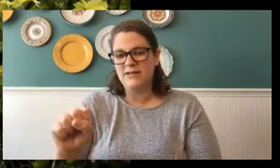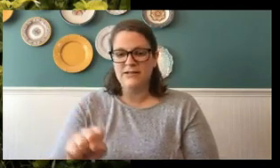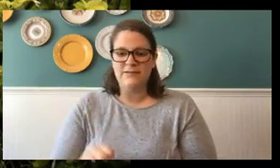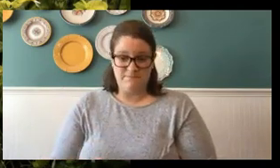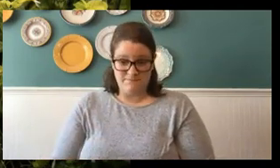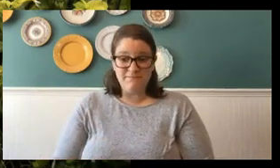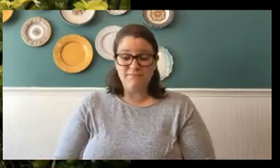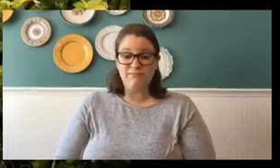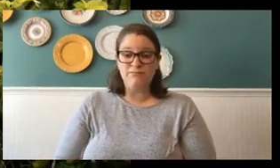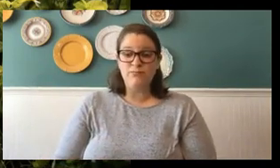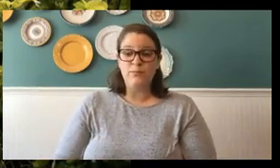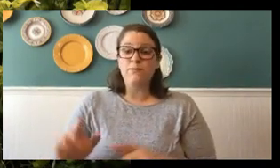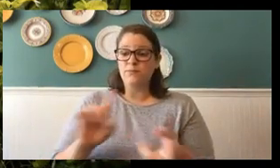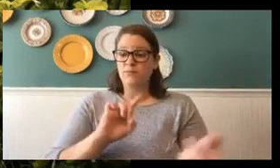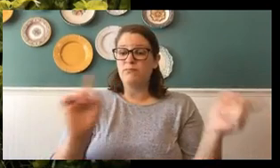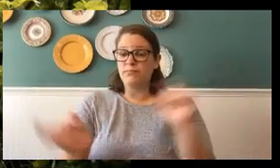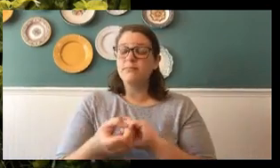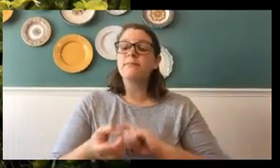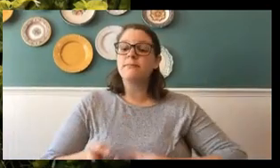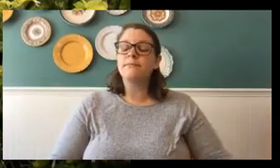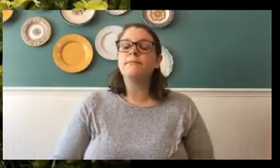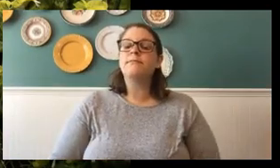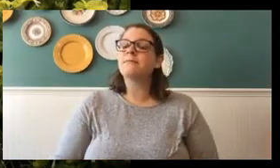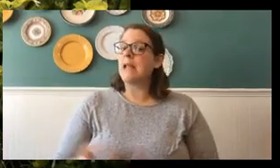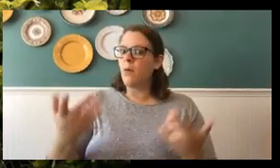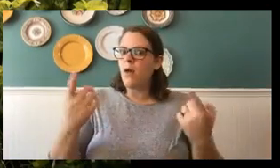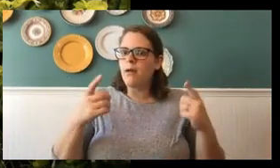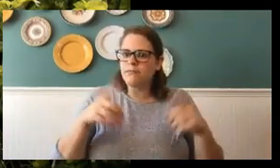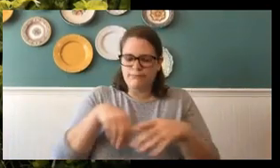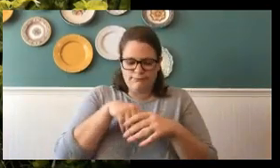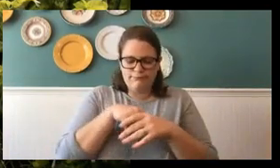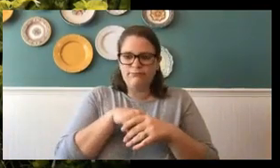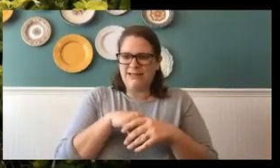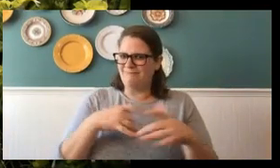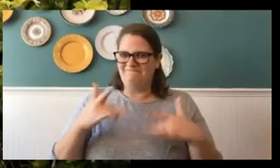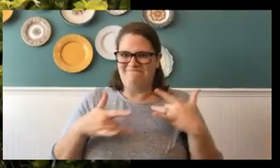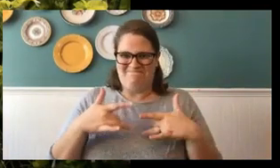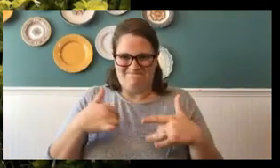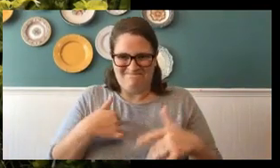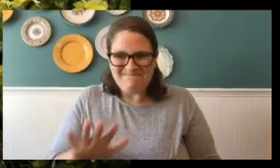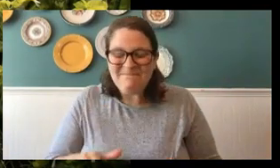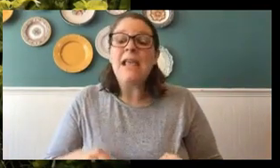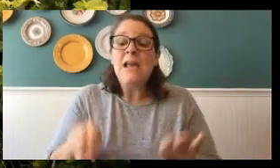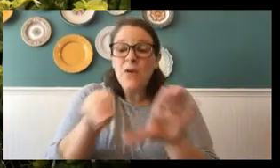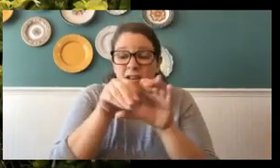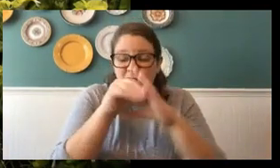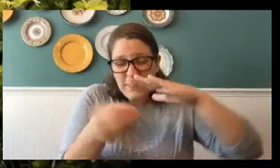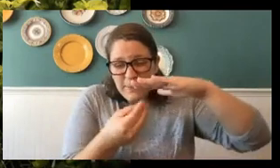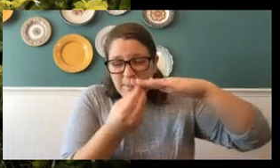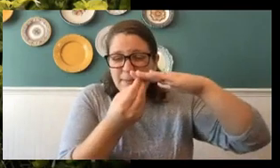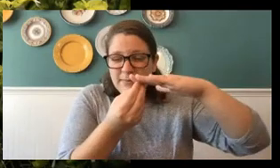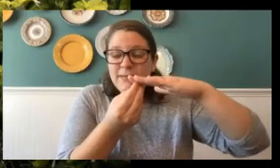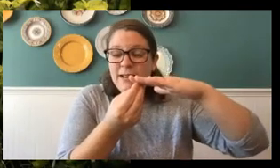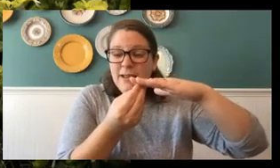It's metamorphosis. And this is what's happening inside there. I get so excited about this part. Inside that chrysalis, that